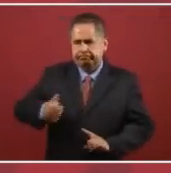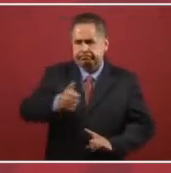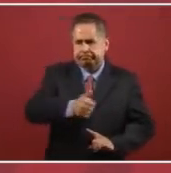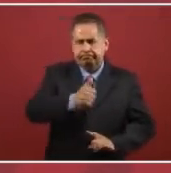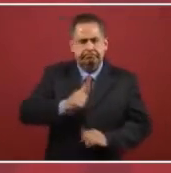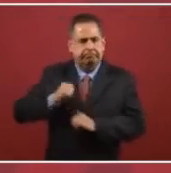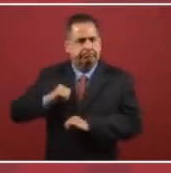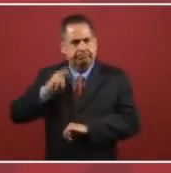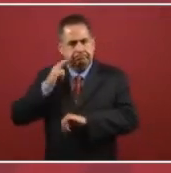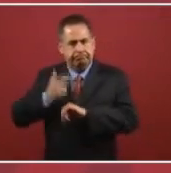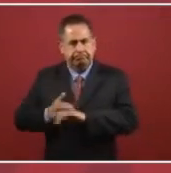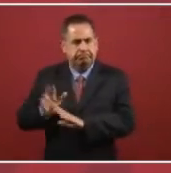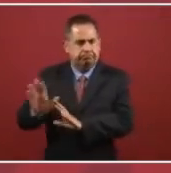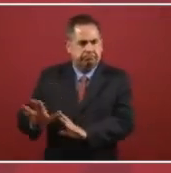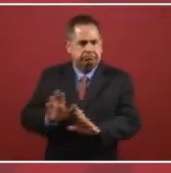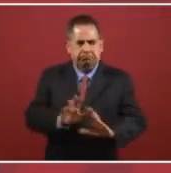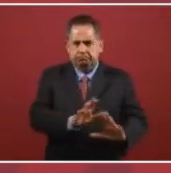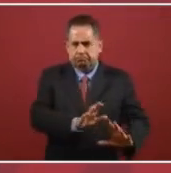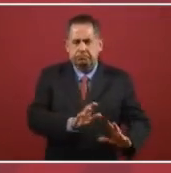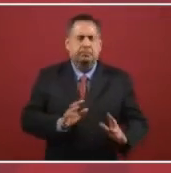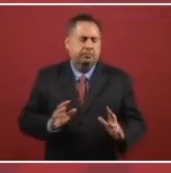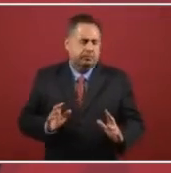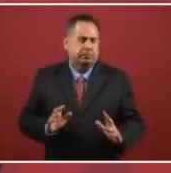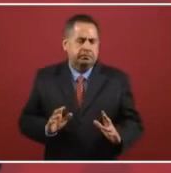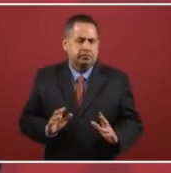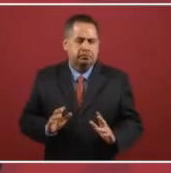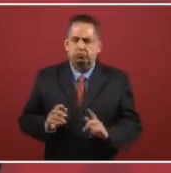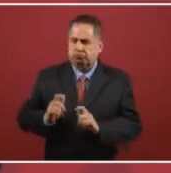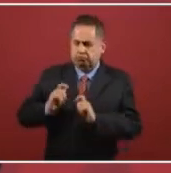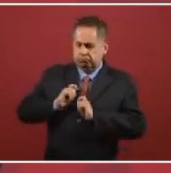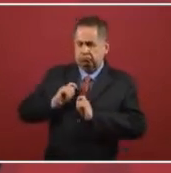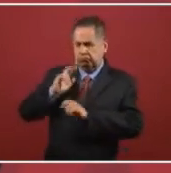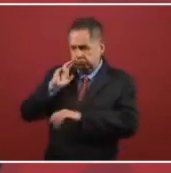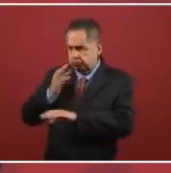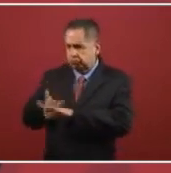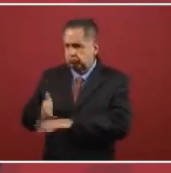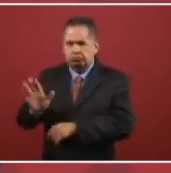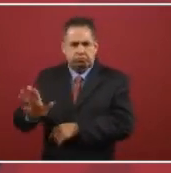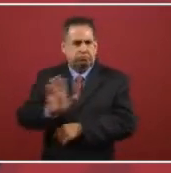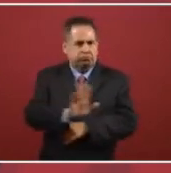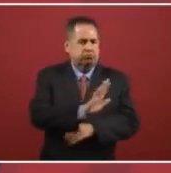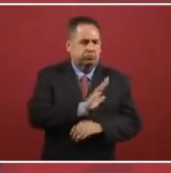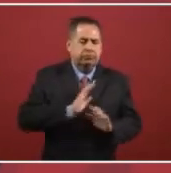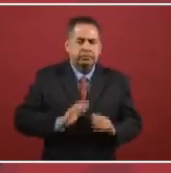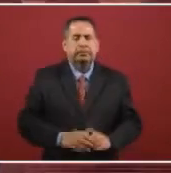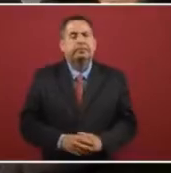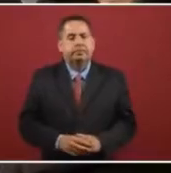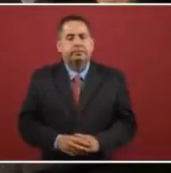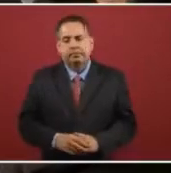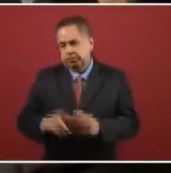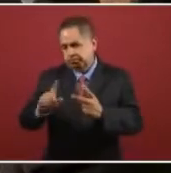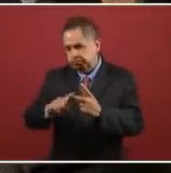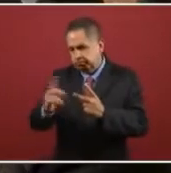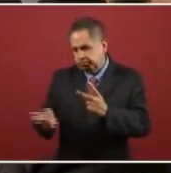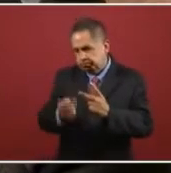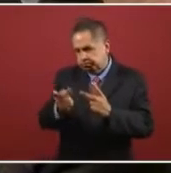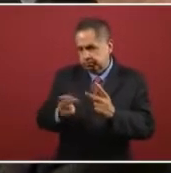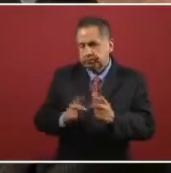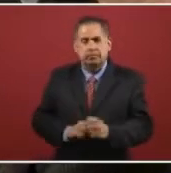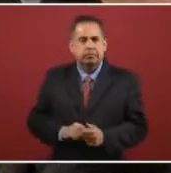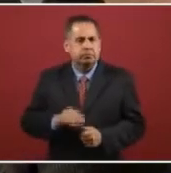And everyone does what they can with what's been given to them in their own function.